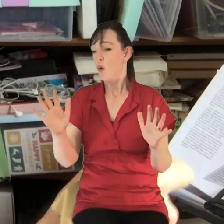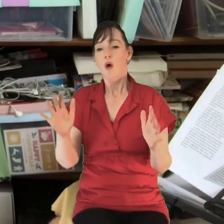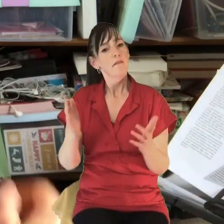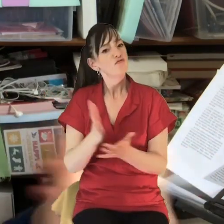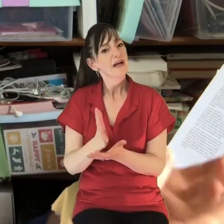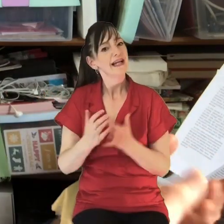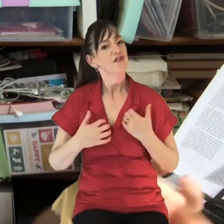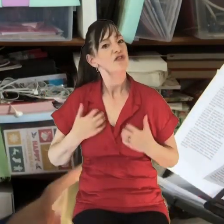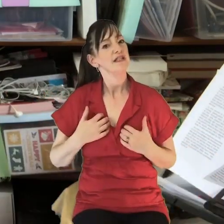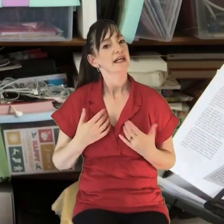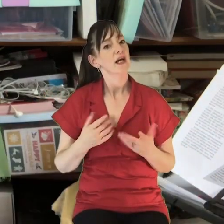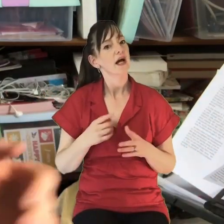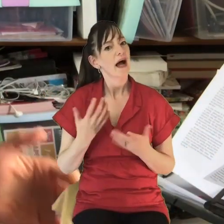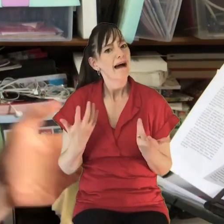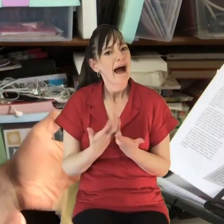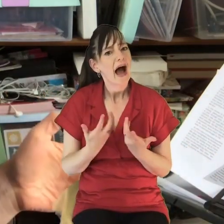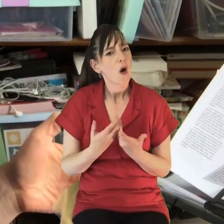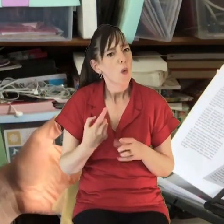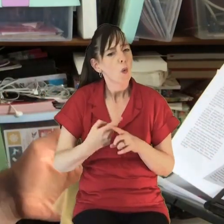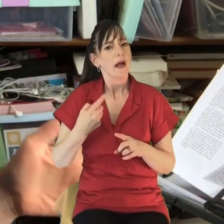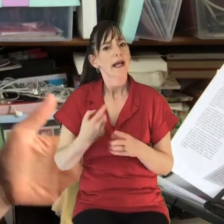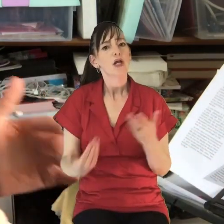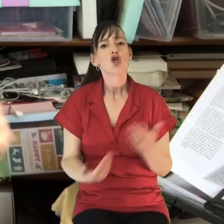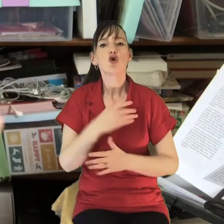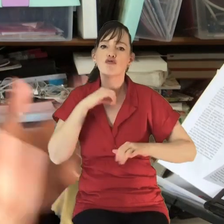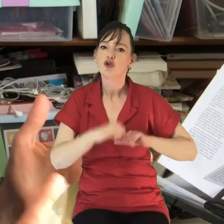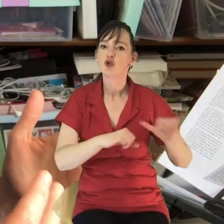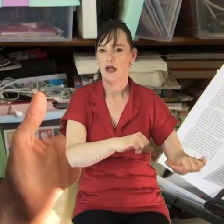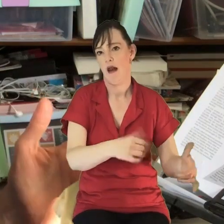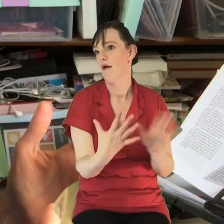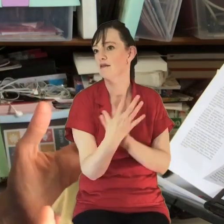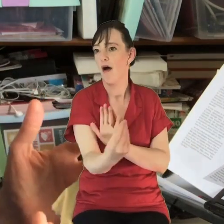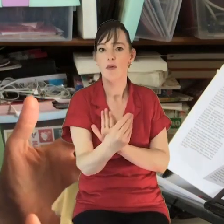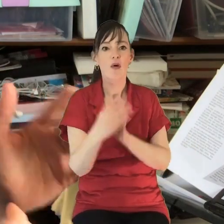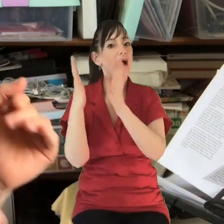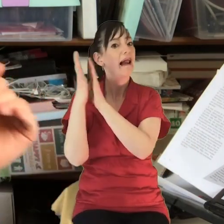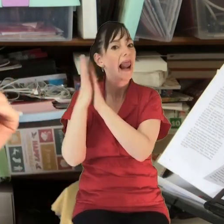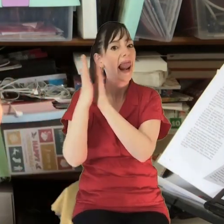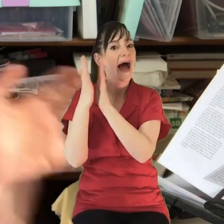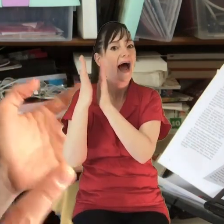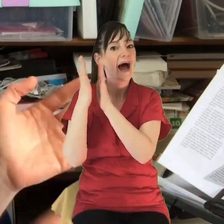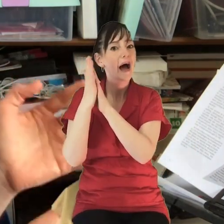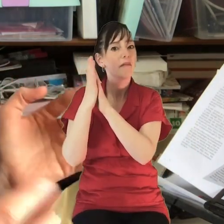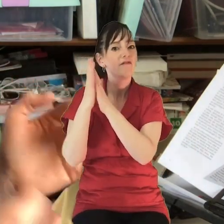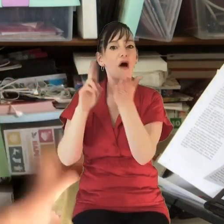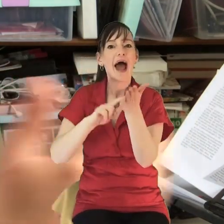new routines and rhythms began to fall into place. So we had the kind of the clap for carers, didn't we? And the kind of the 5 p.m. government